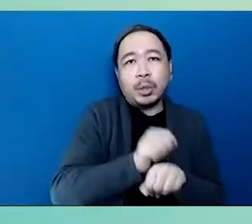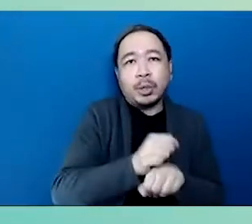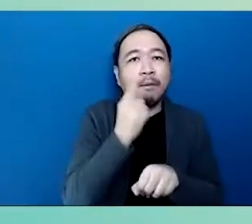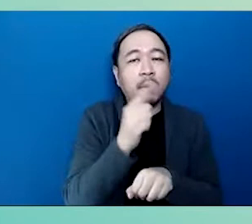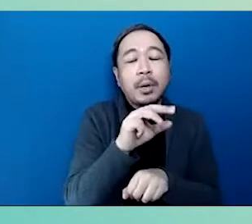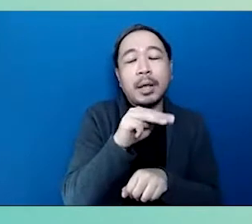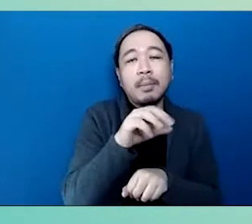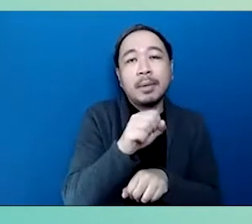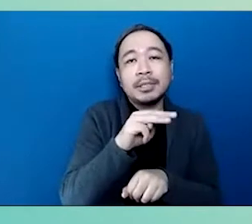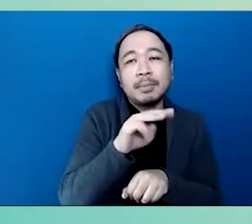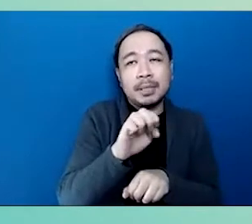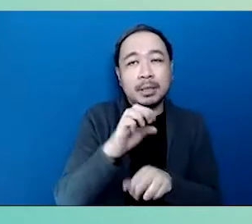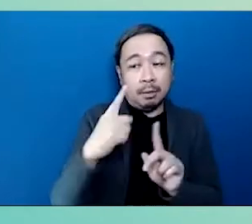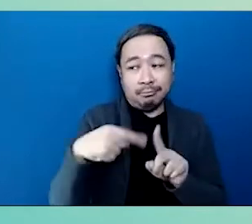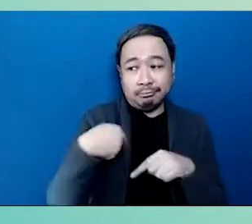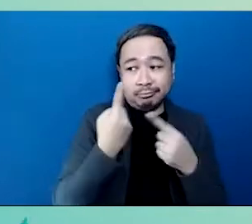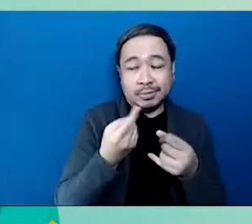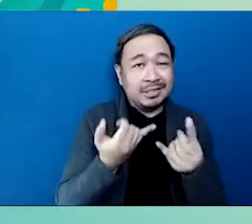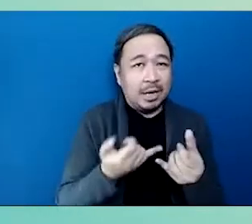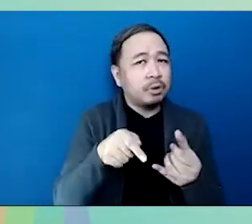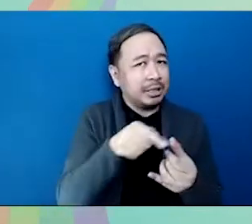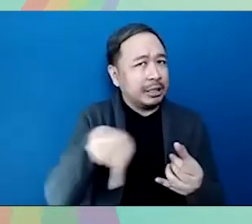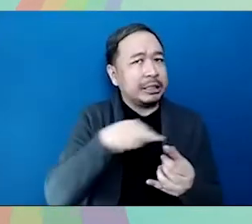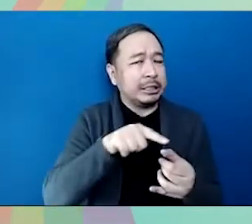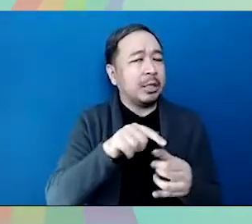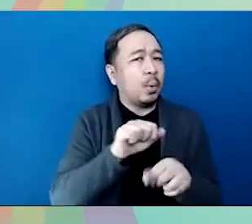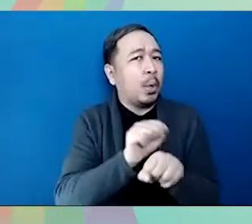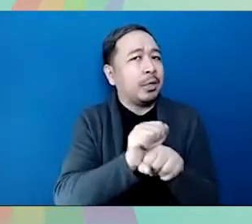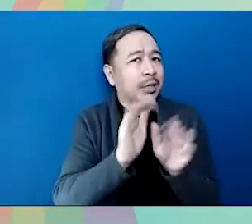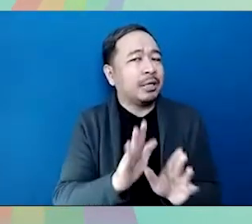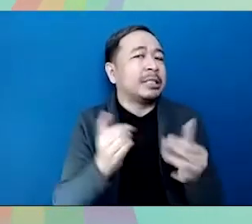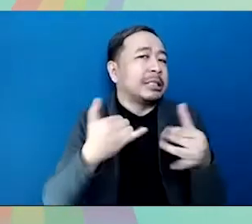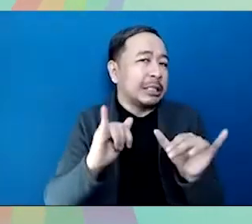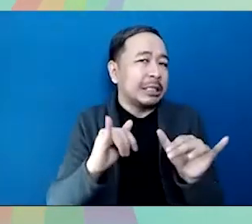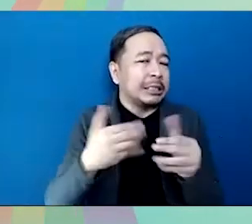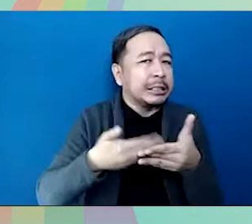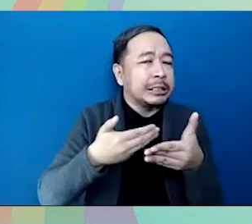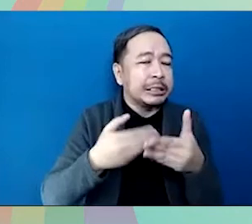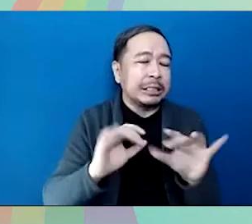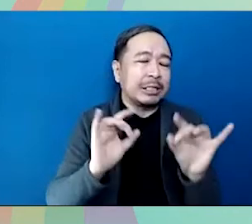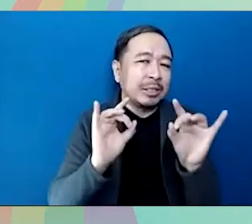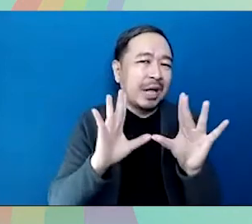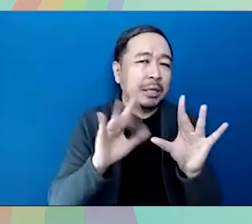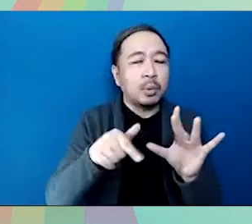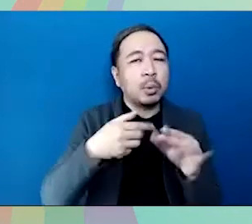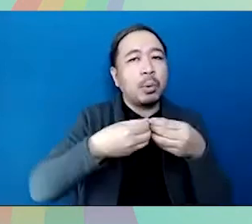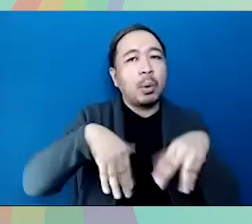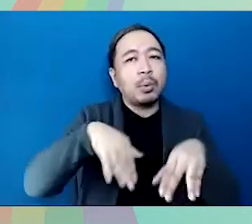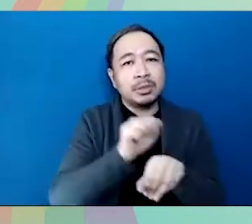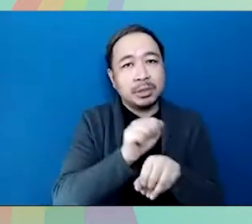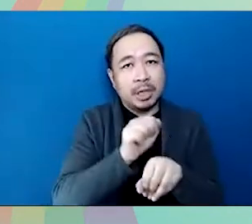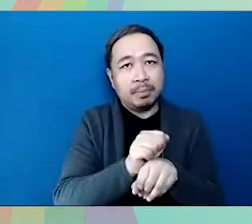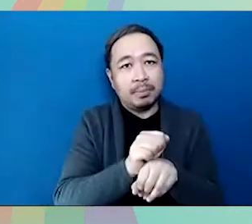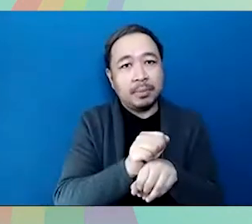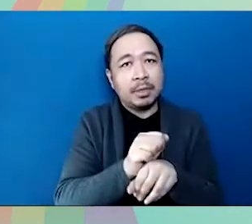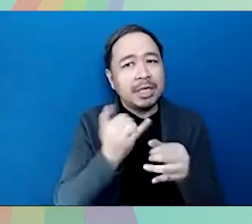by msmps up until now these workers still faced the threat of losing jobs and income streams